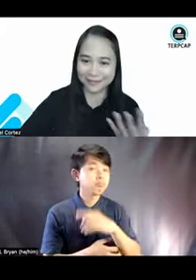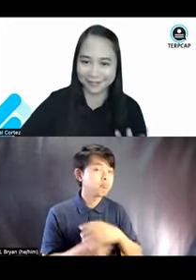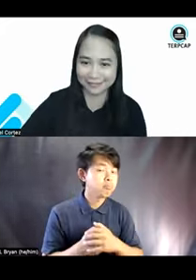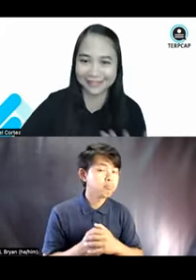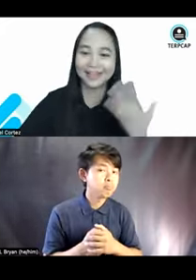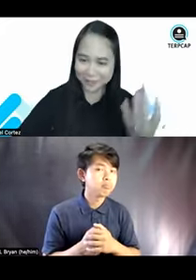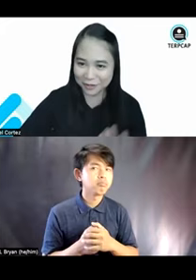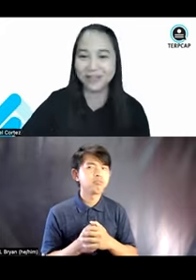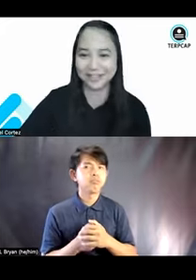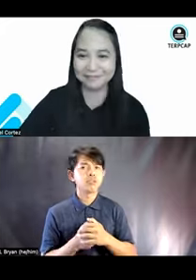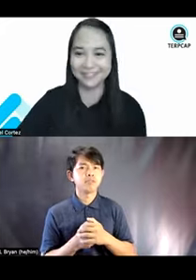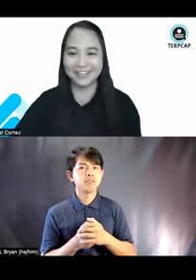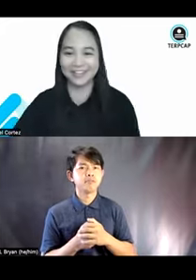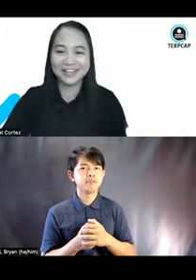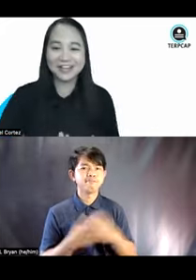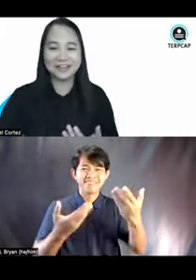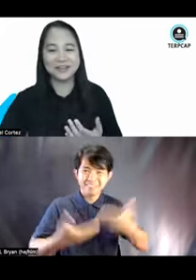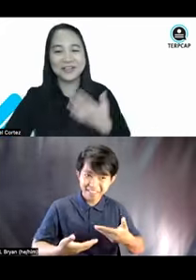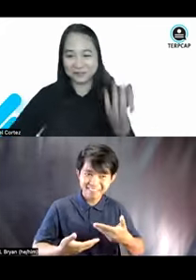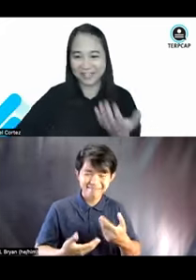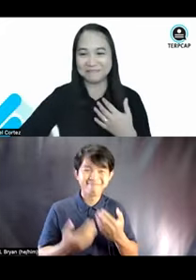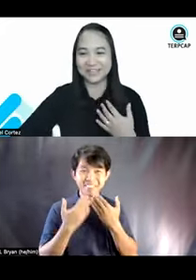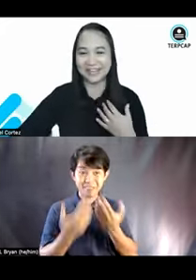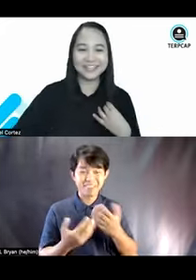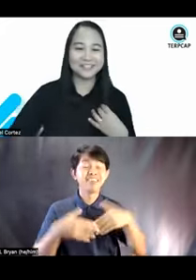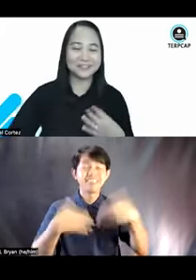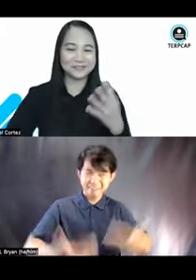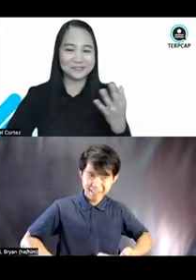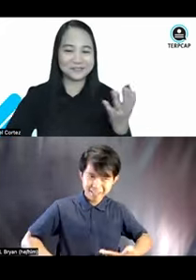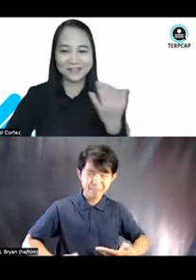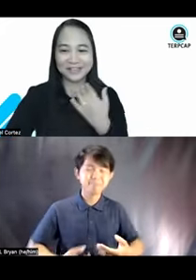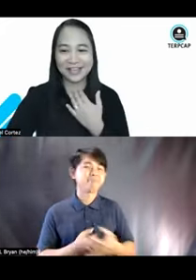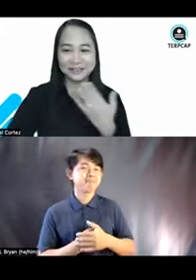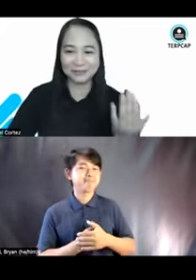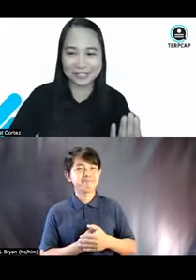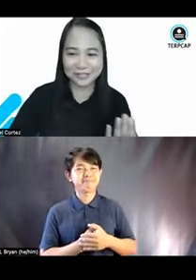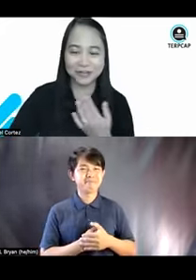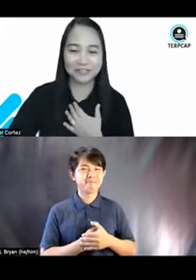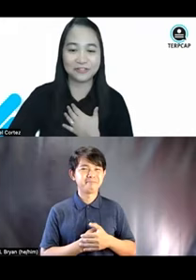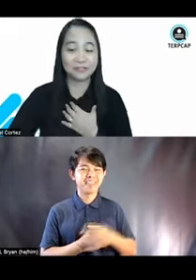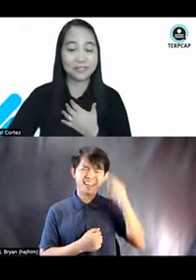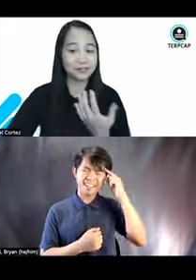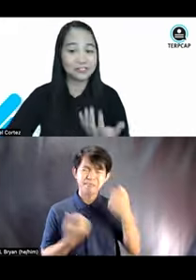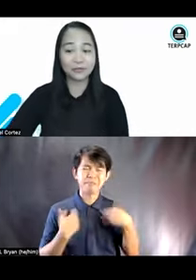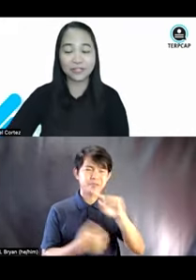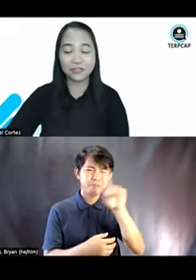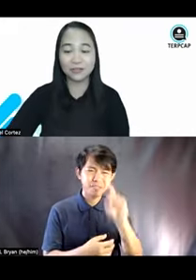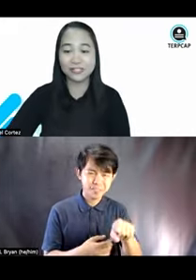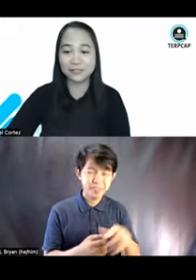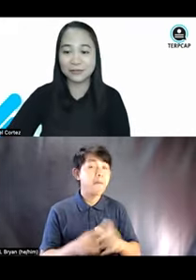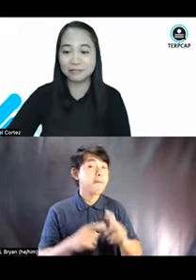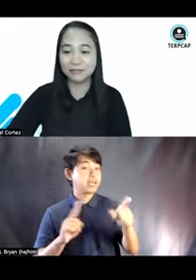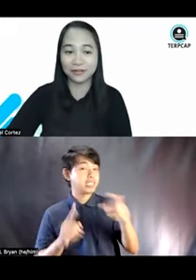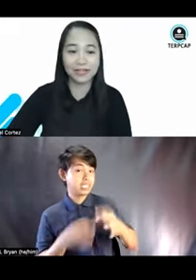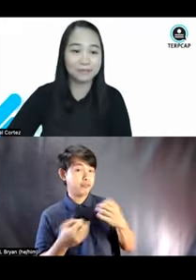oh, there are, you're welcome. You're welcome pala. So I thought there were some questions, but if there are some questions,